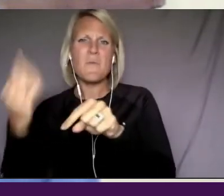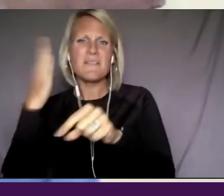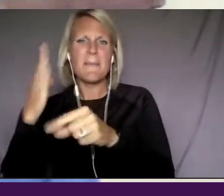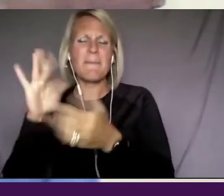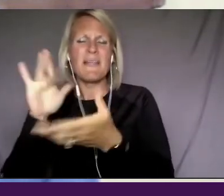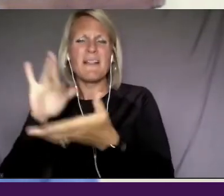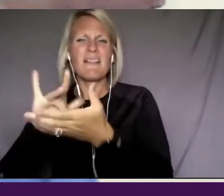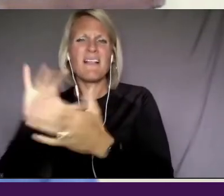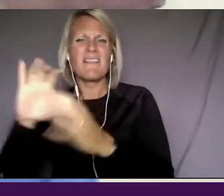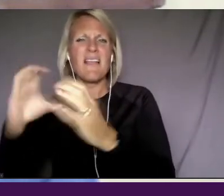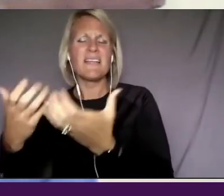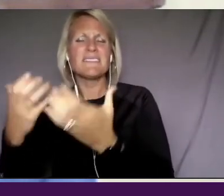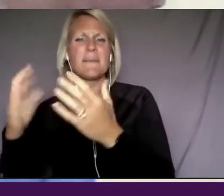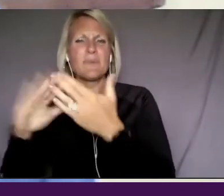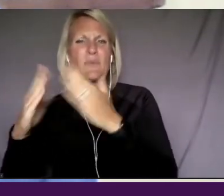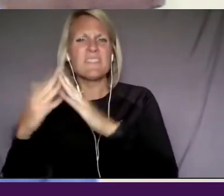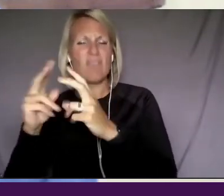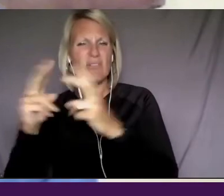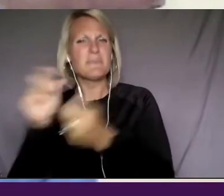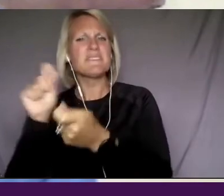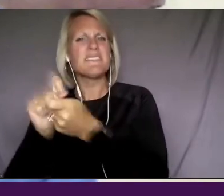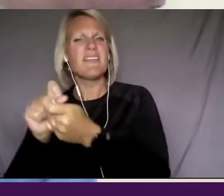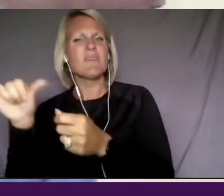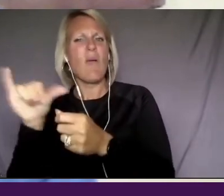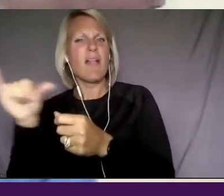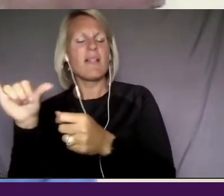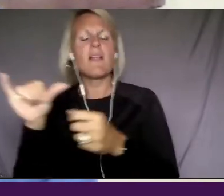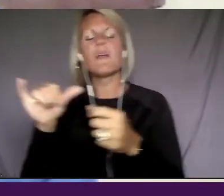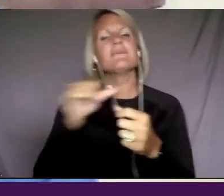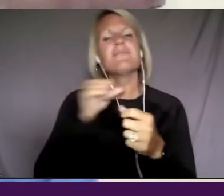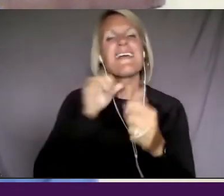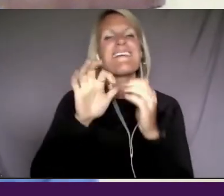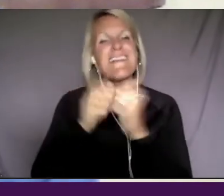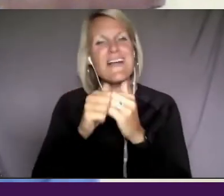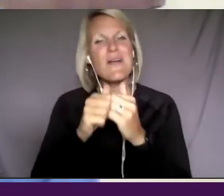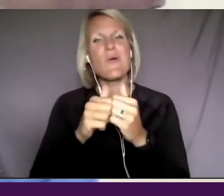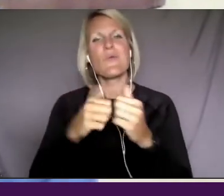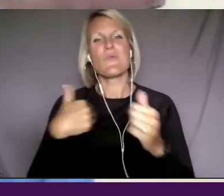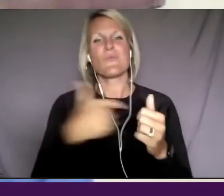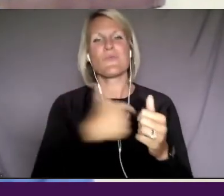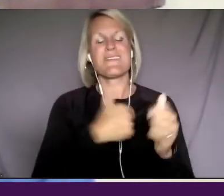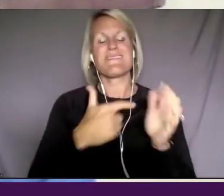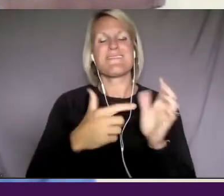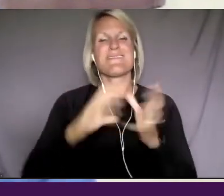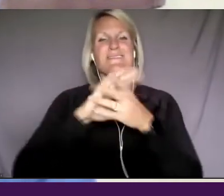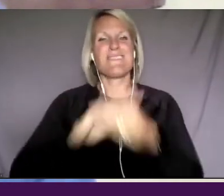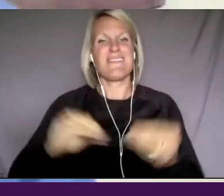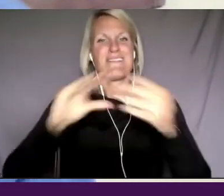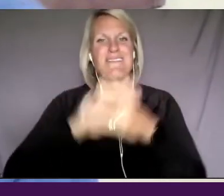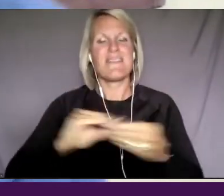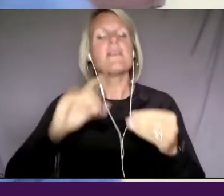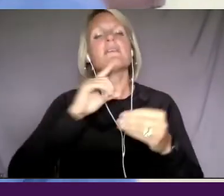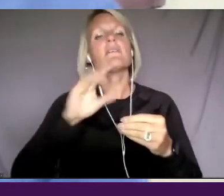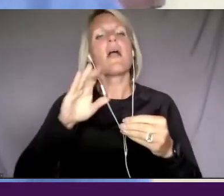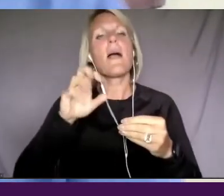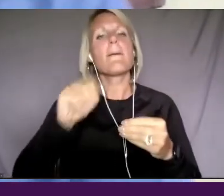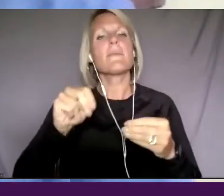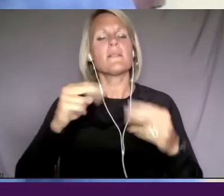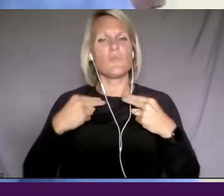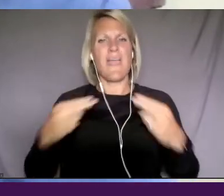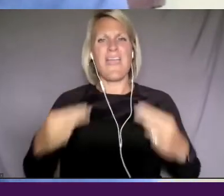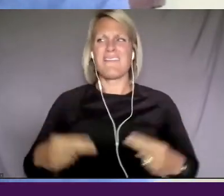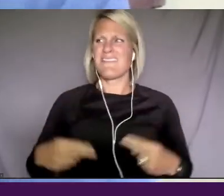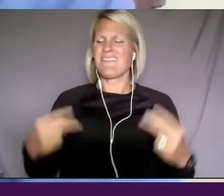is very specific. Also it isn't how we tell our stories. It is this common humanity that we, uh,